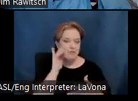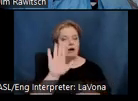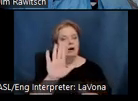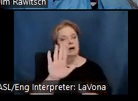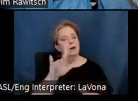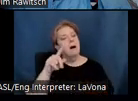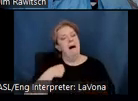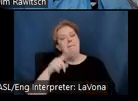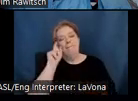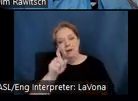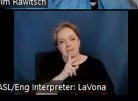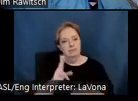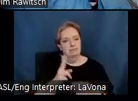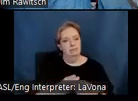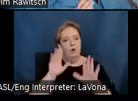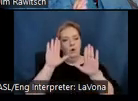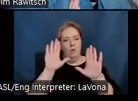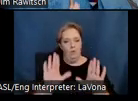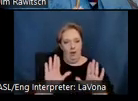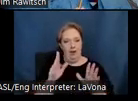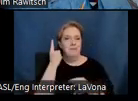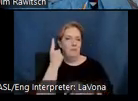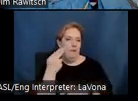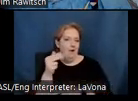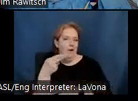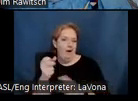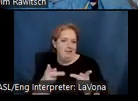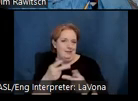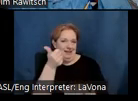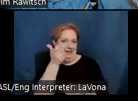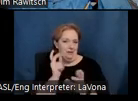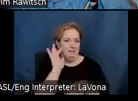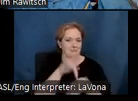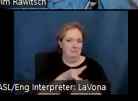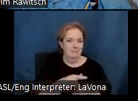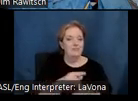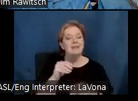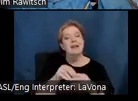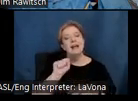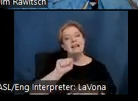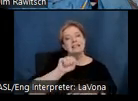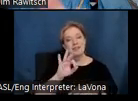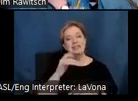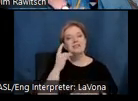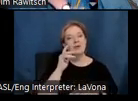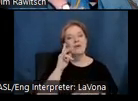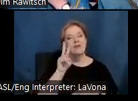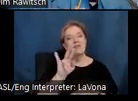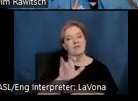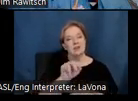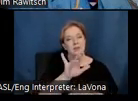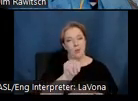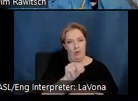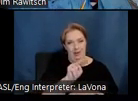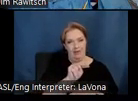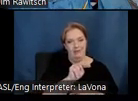if I did not mention the wonderful Haas site you can discover. From the traditional San San Francisco Victorian, transformed by